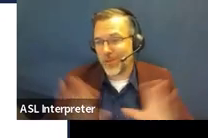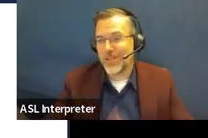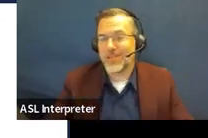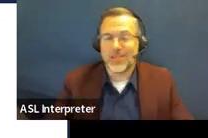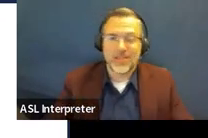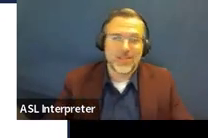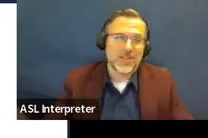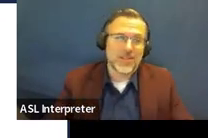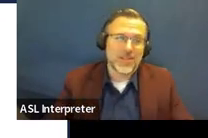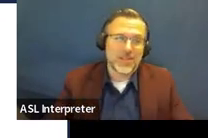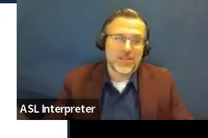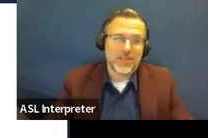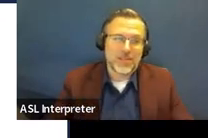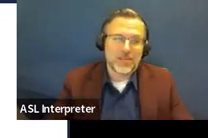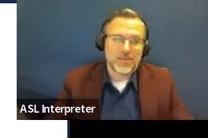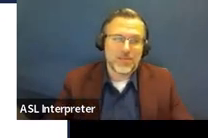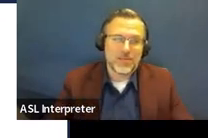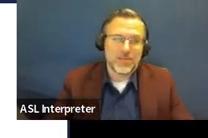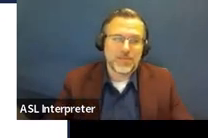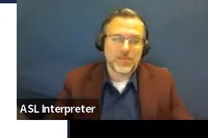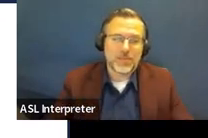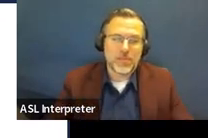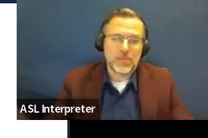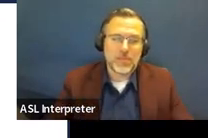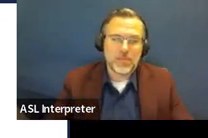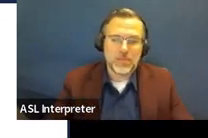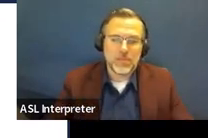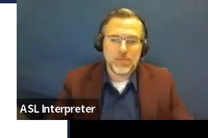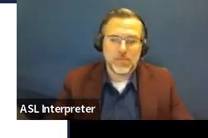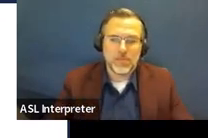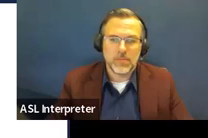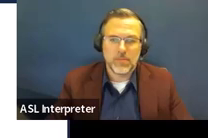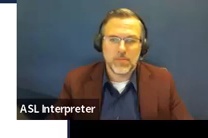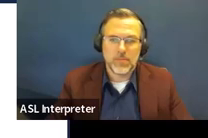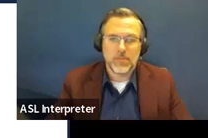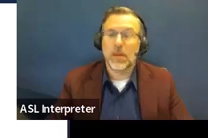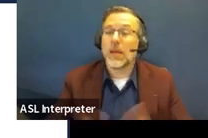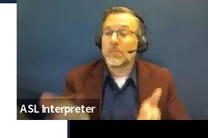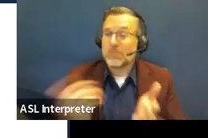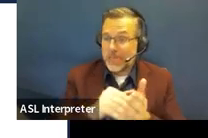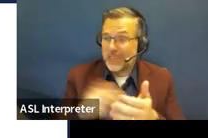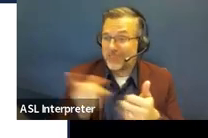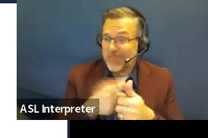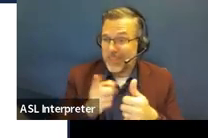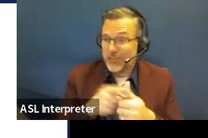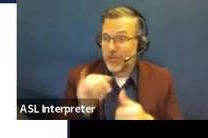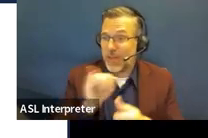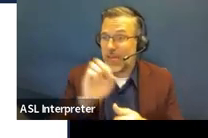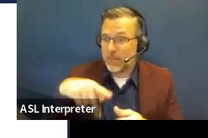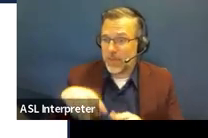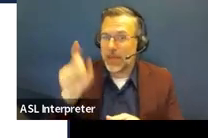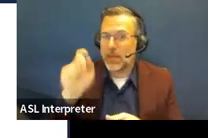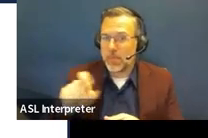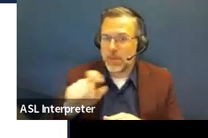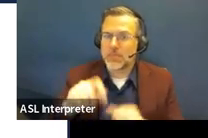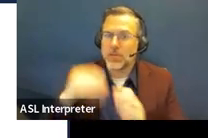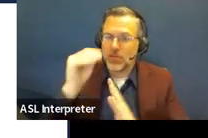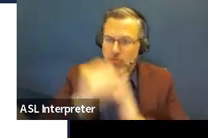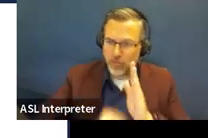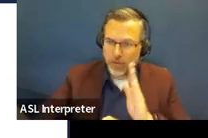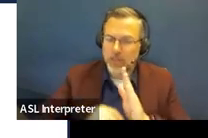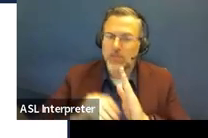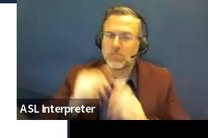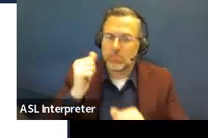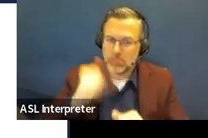And then, okay, to recap the important point. Initial IEPs must be developed and implemented within 30 days of